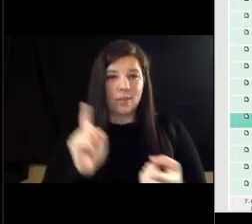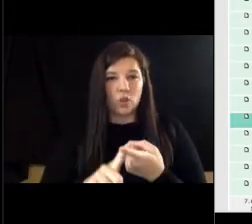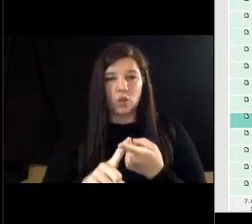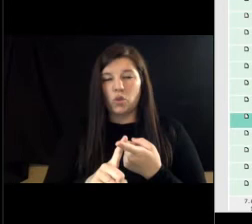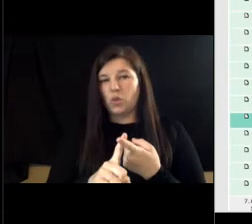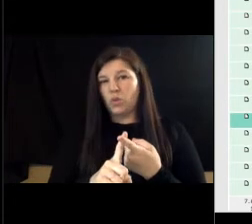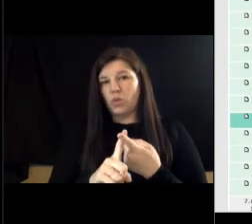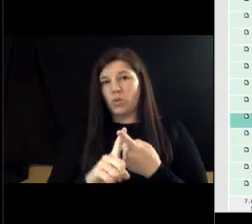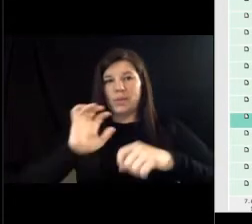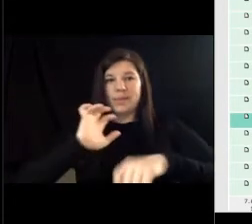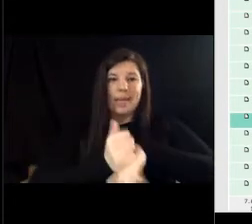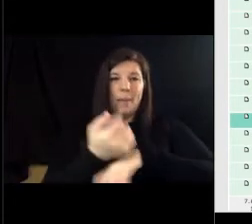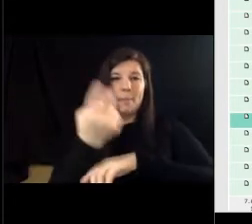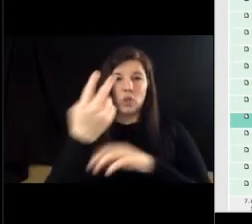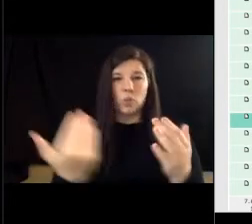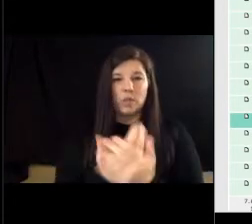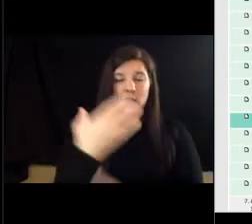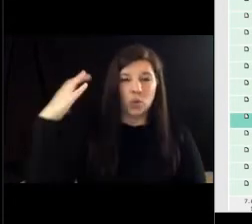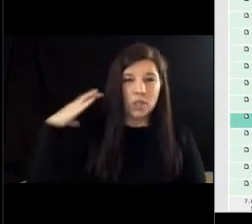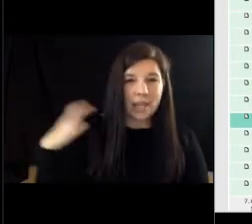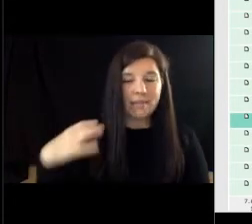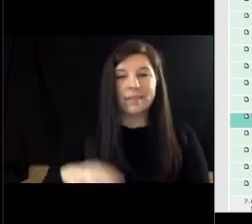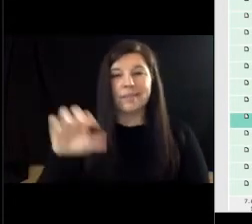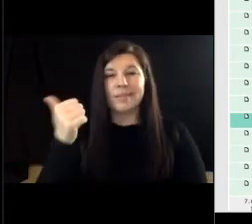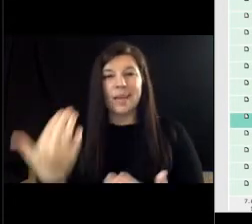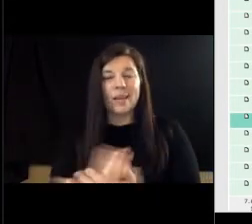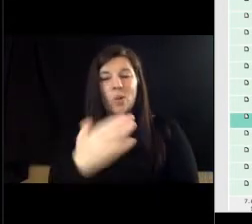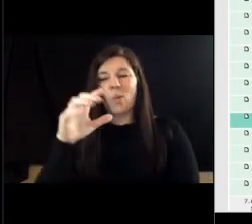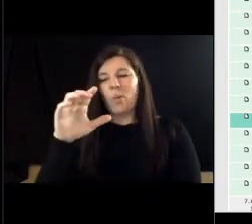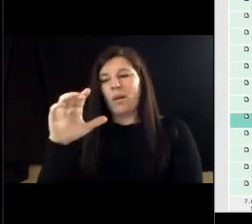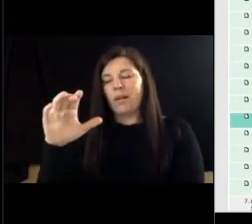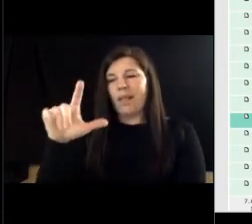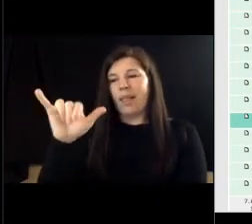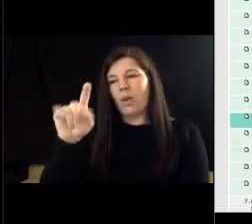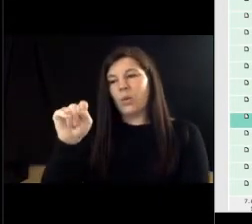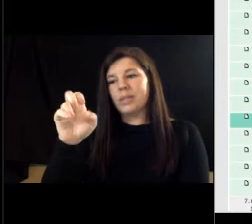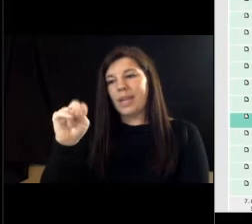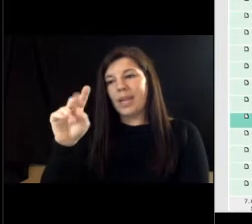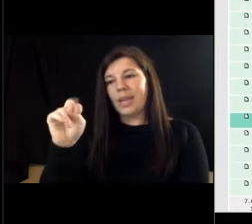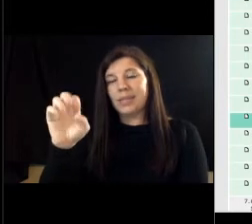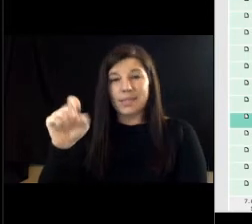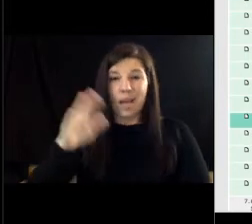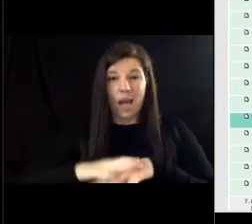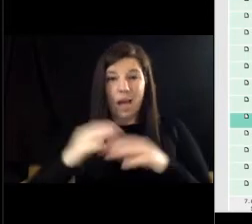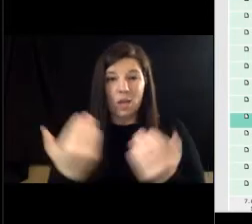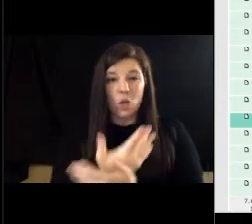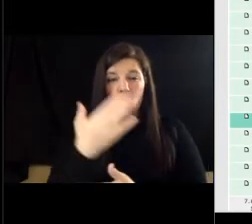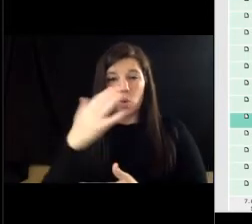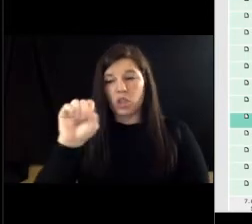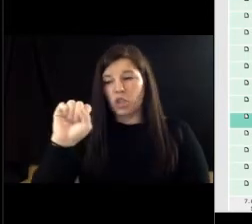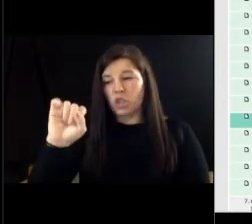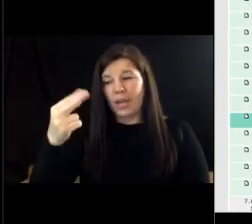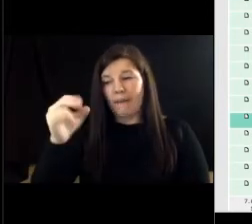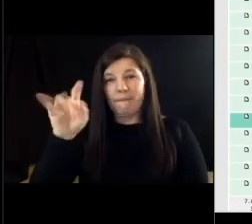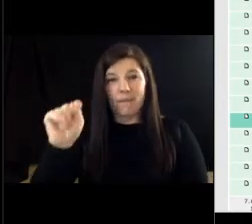two new battalion chiefs two new captains ten new lieutenants on a new shift so that's a big deal and some of the other things that are